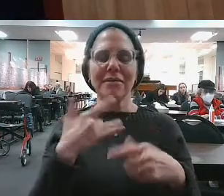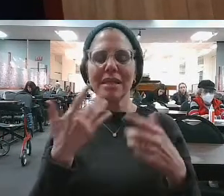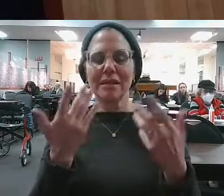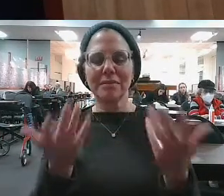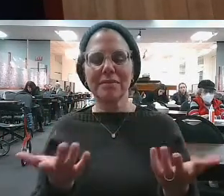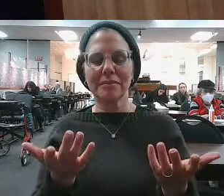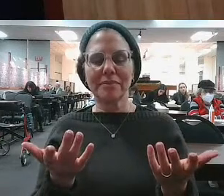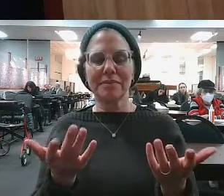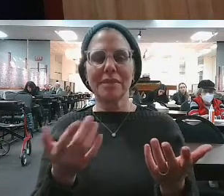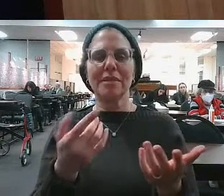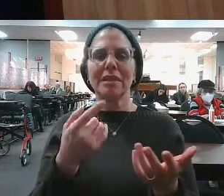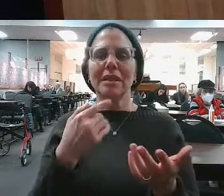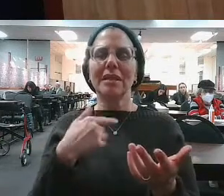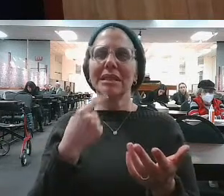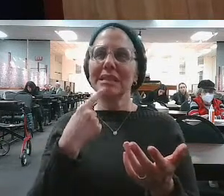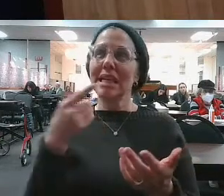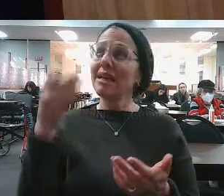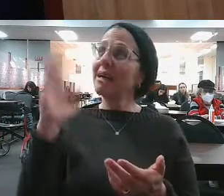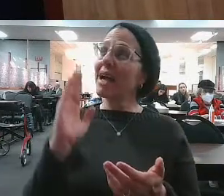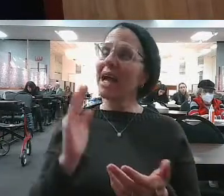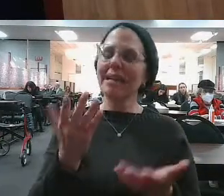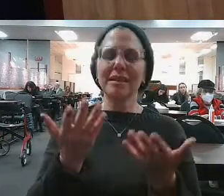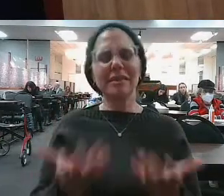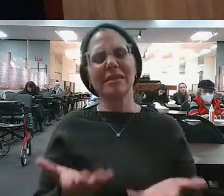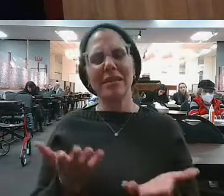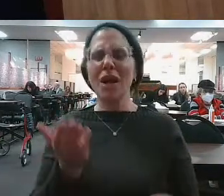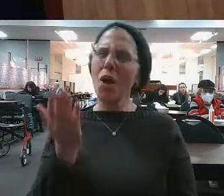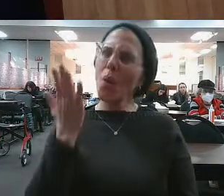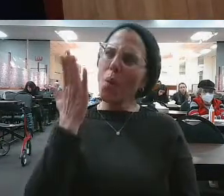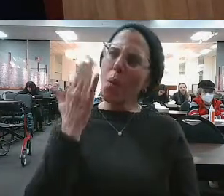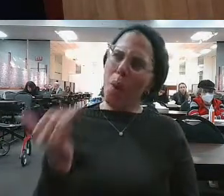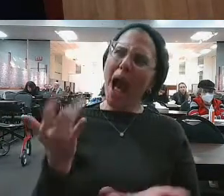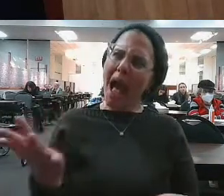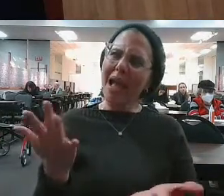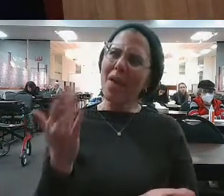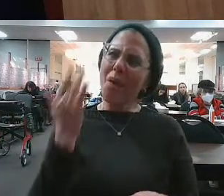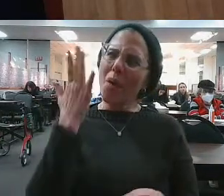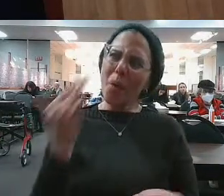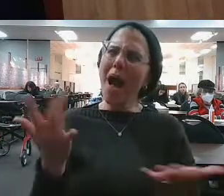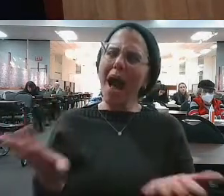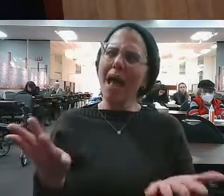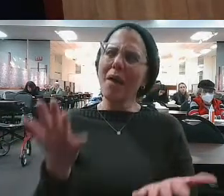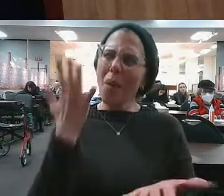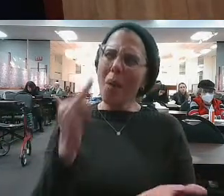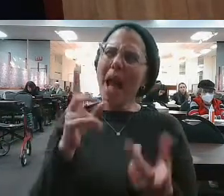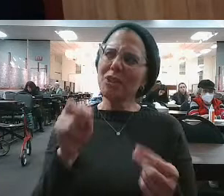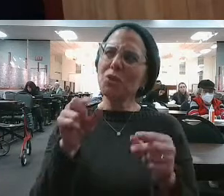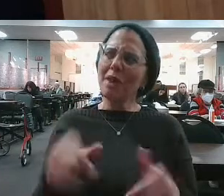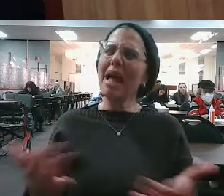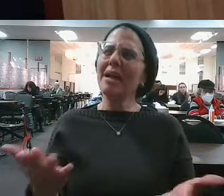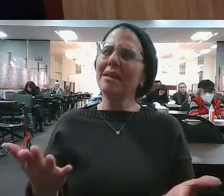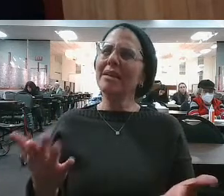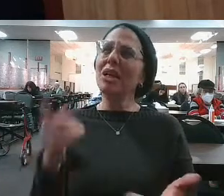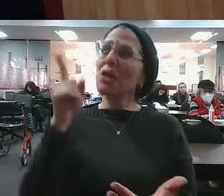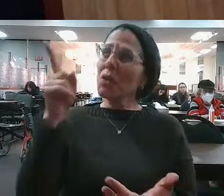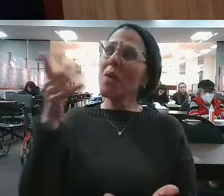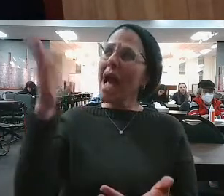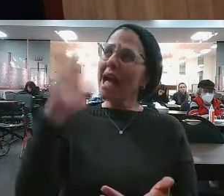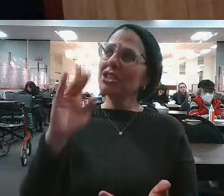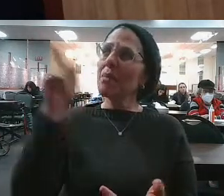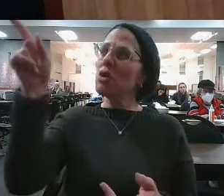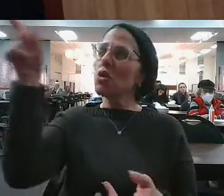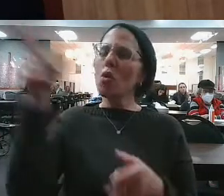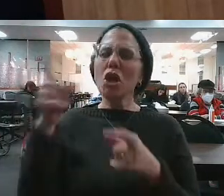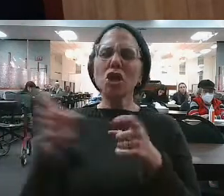in life where we say to ourselves, really we say to God, why? Why do this? Why do this? You are HaKadosh